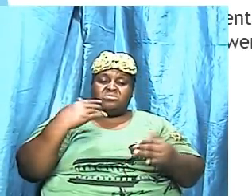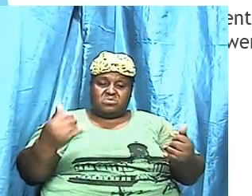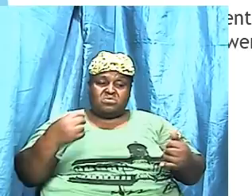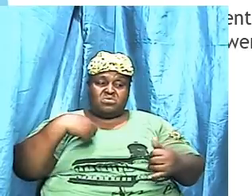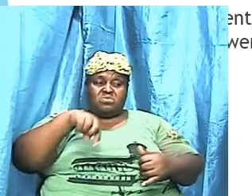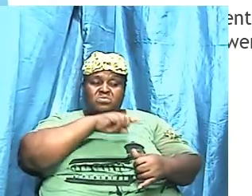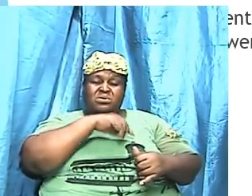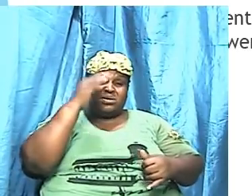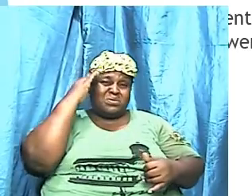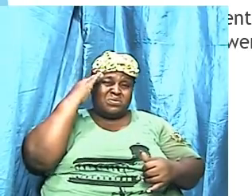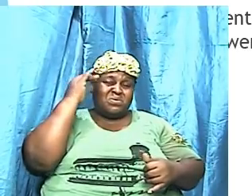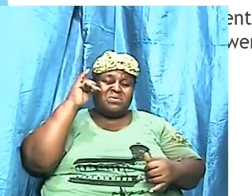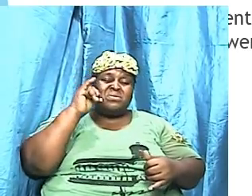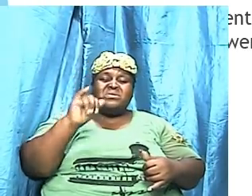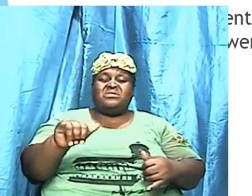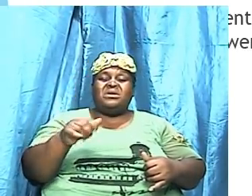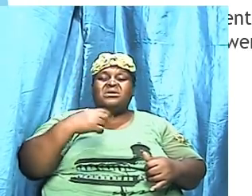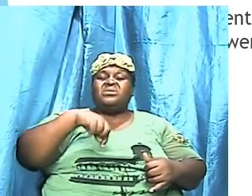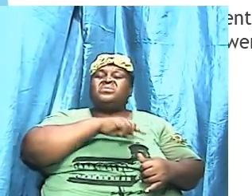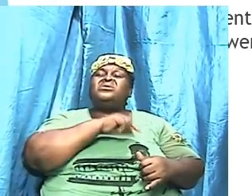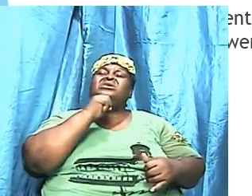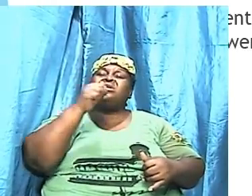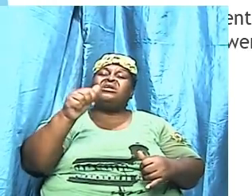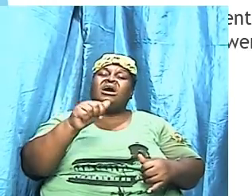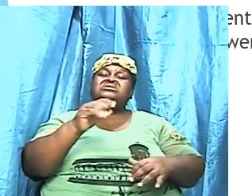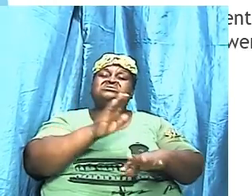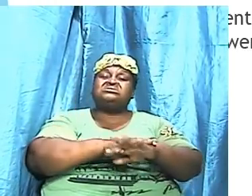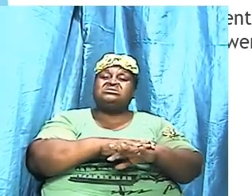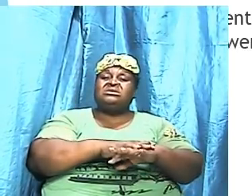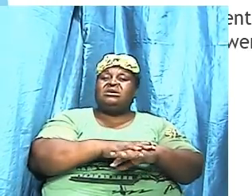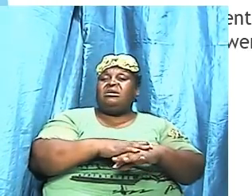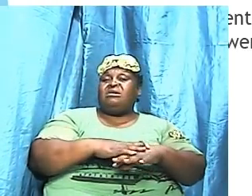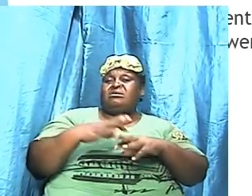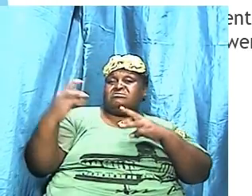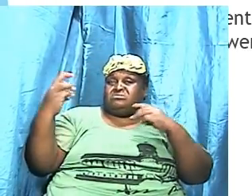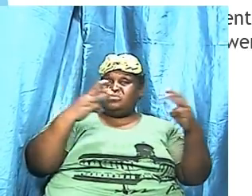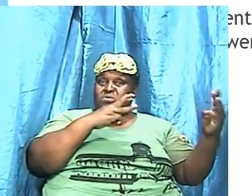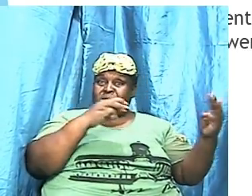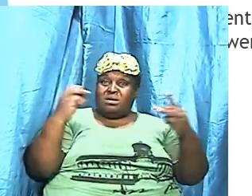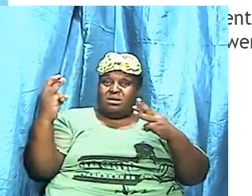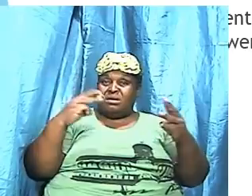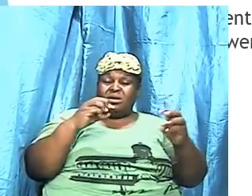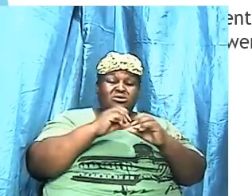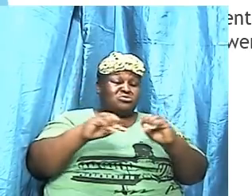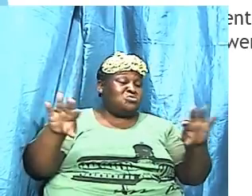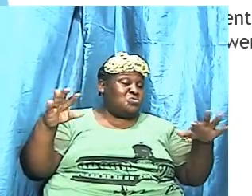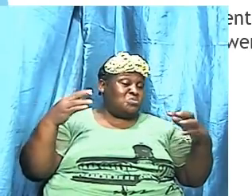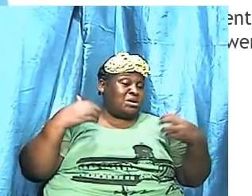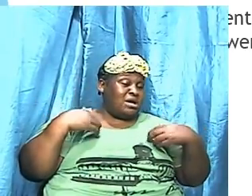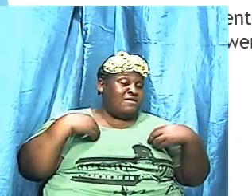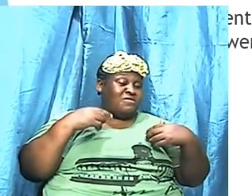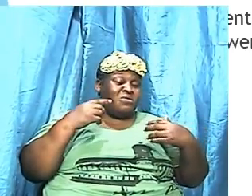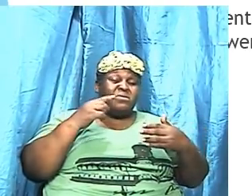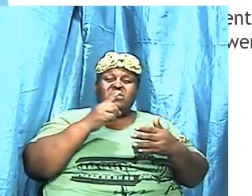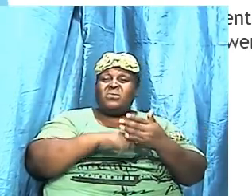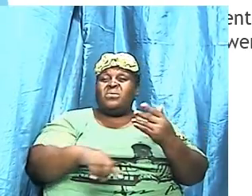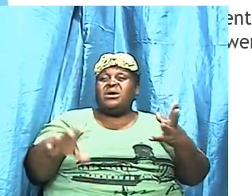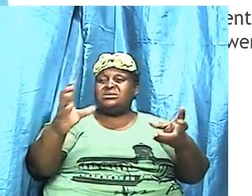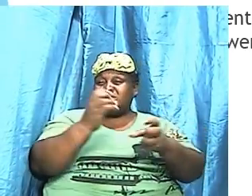Yes, we are not on the battlefield and do not have what it takes to